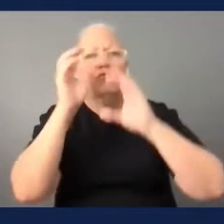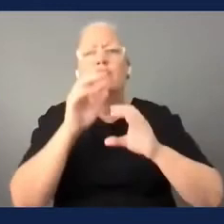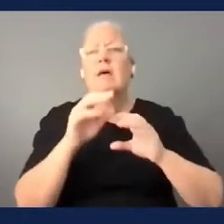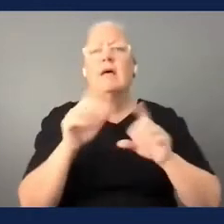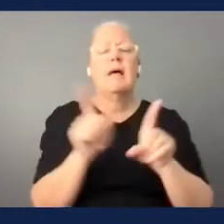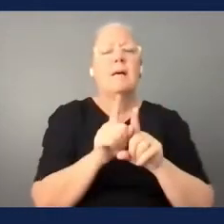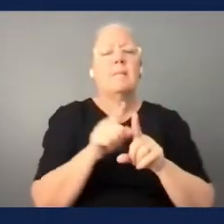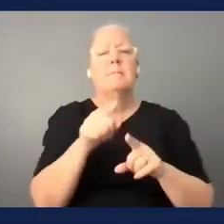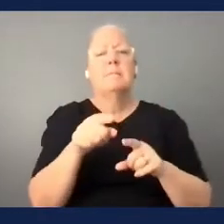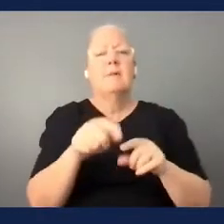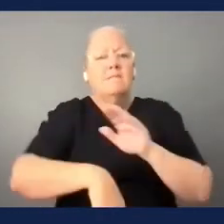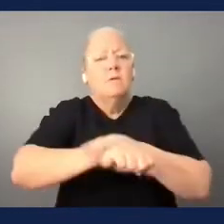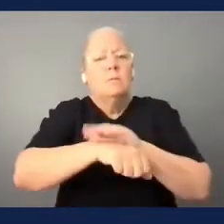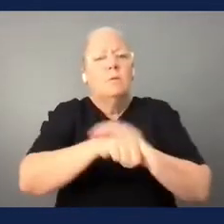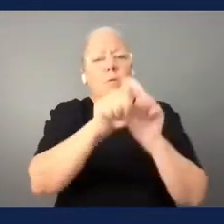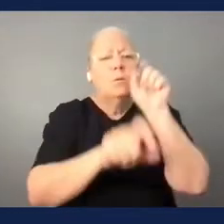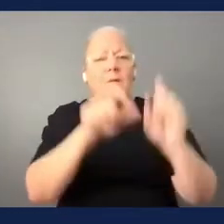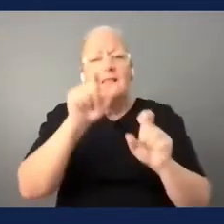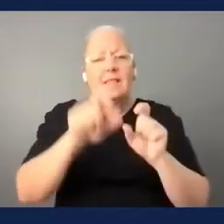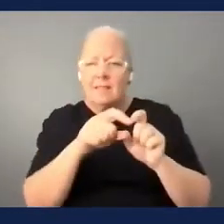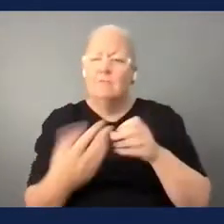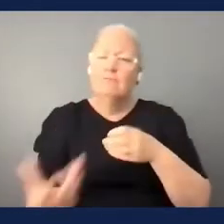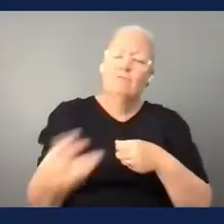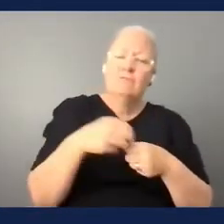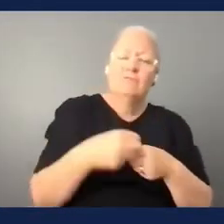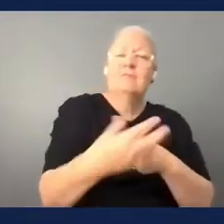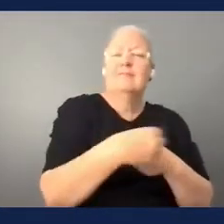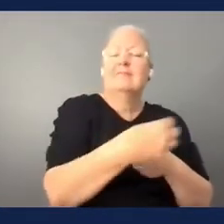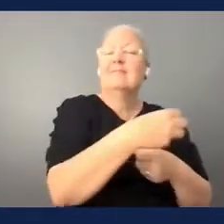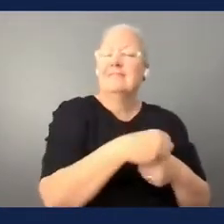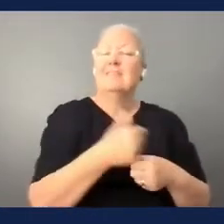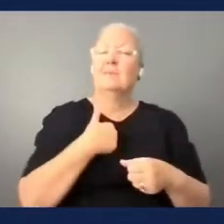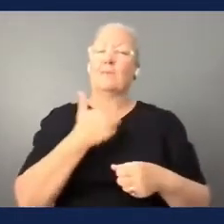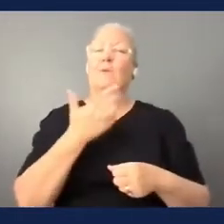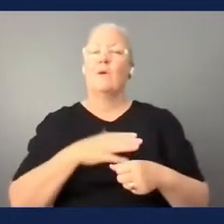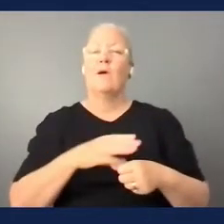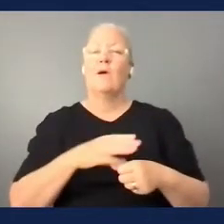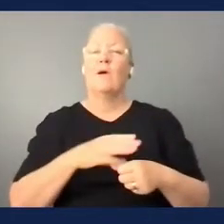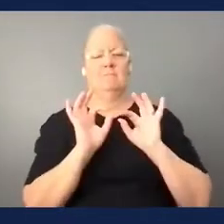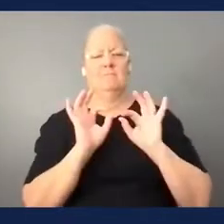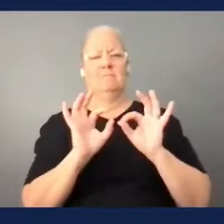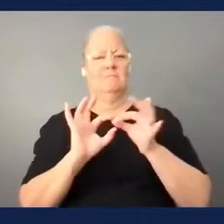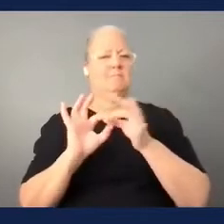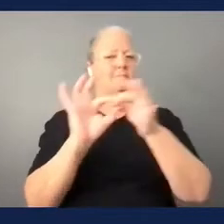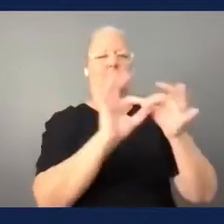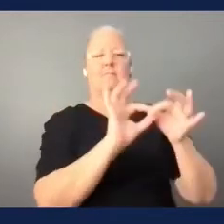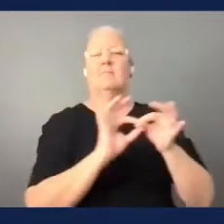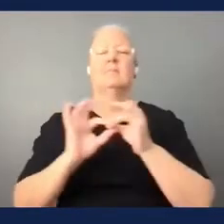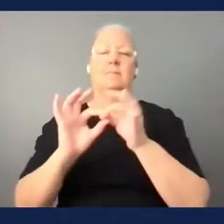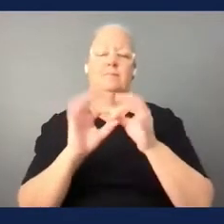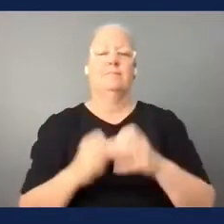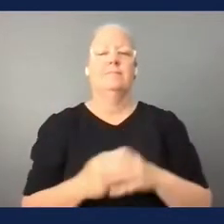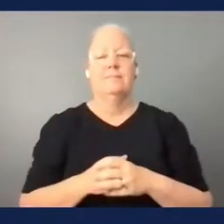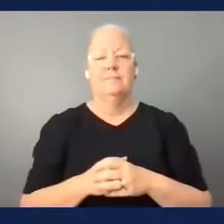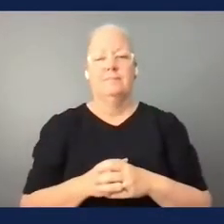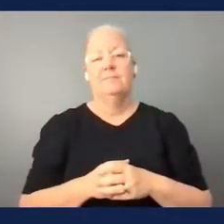together we're stronger and that's one of our missions just to connect all these key stakeholders next slide please